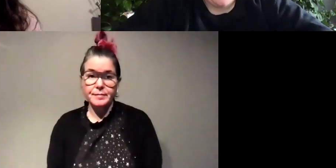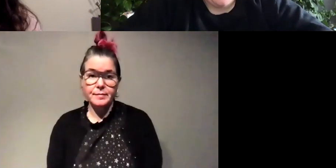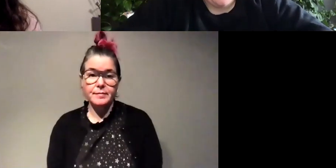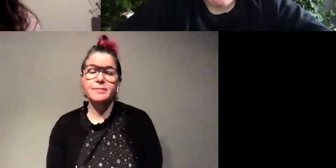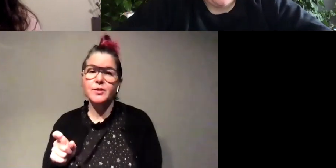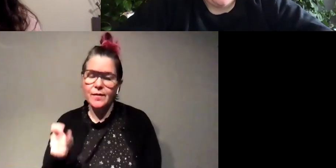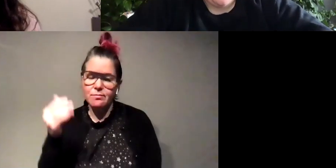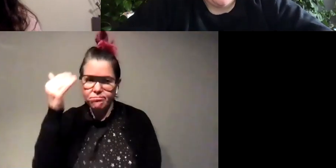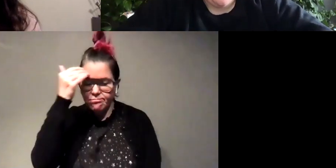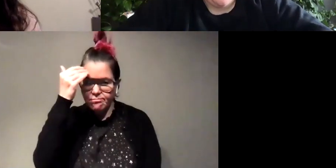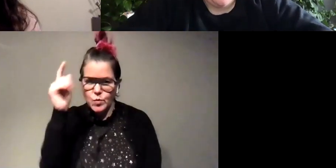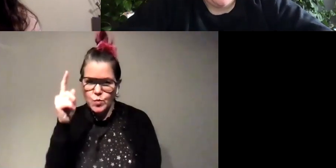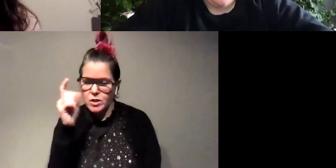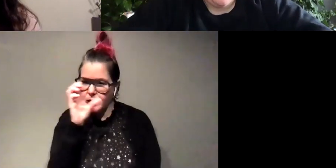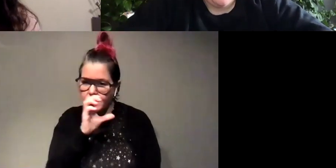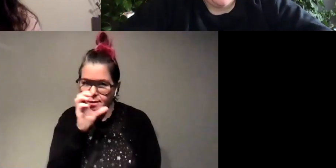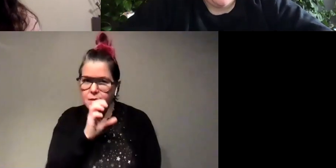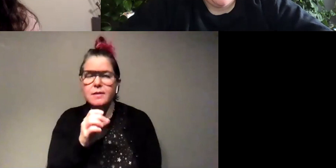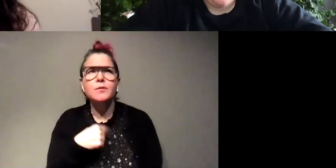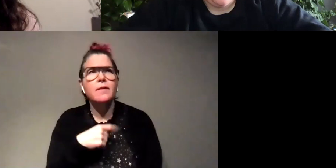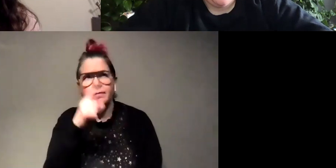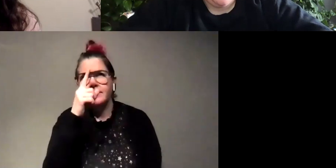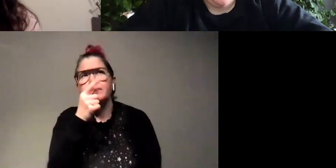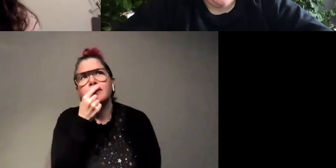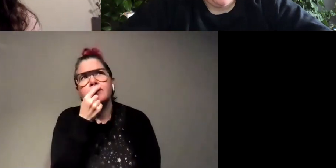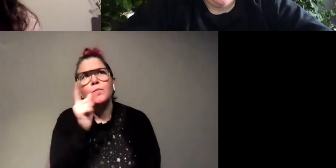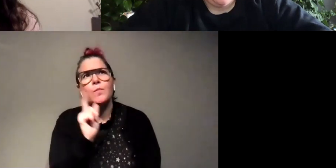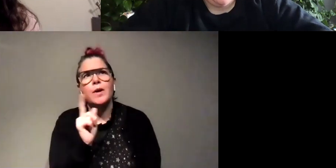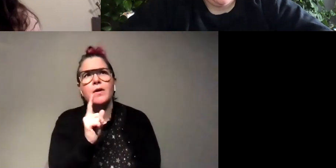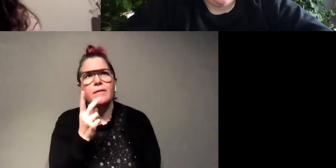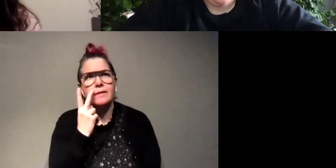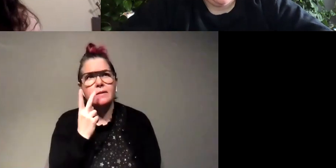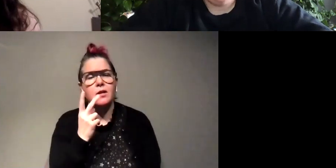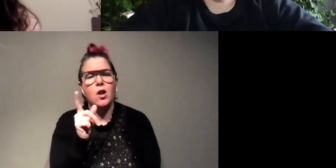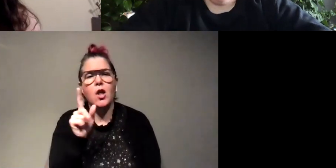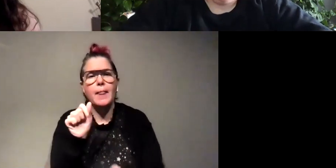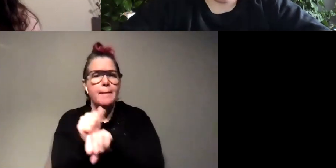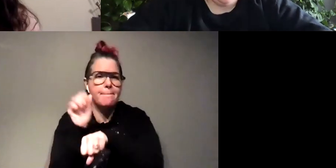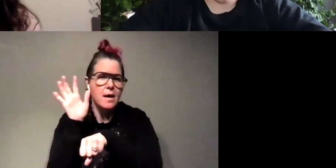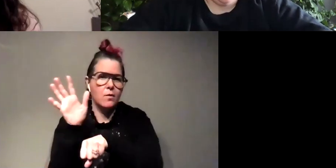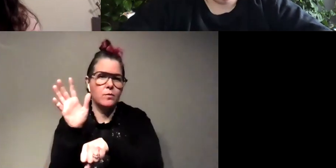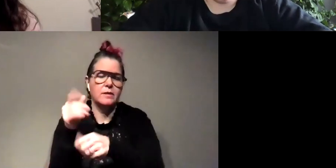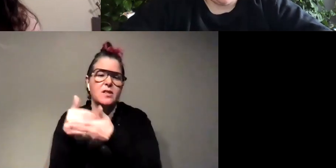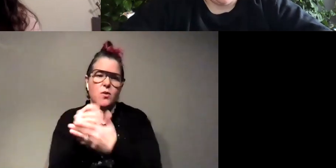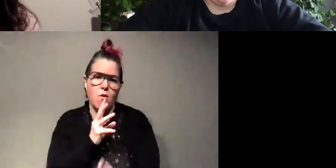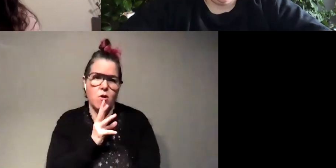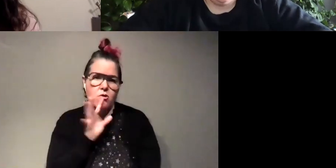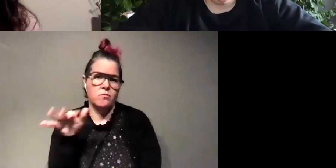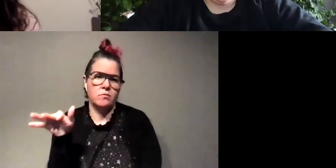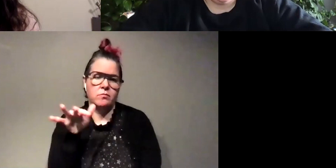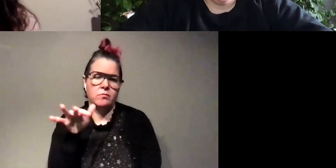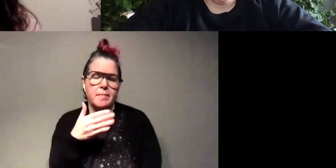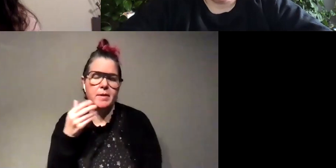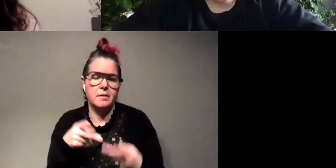have to know where to look i'm not trying to think of where i've seen look in the mountains where there's water that's probably the best